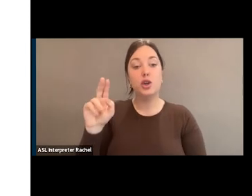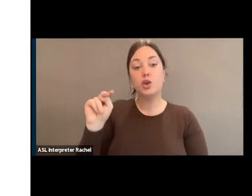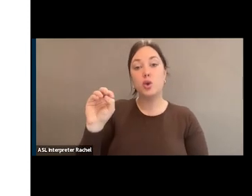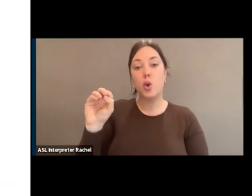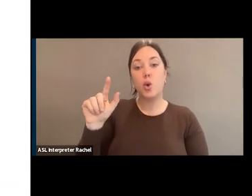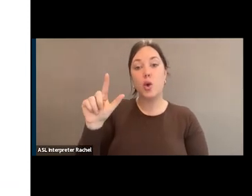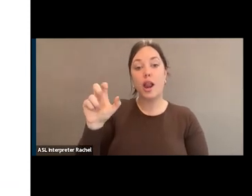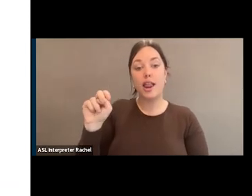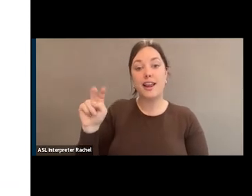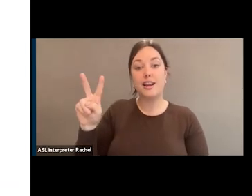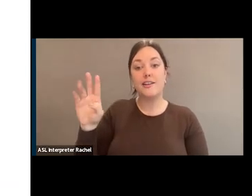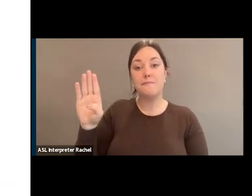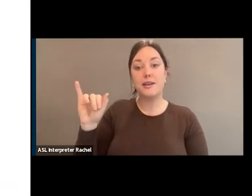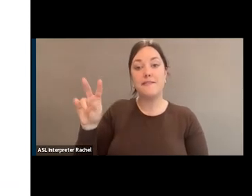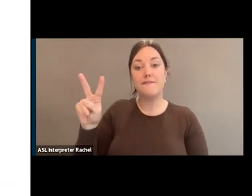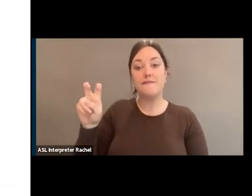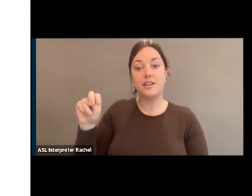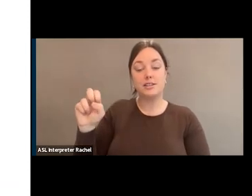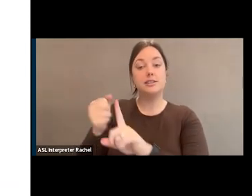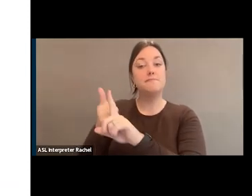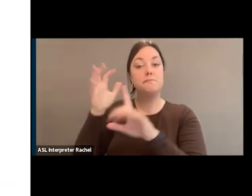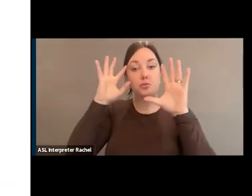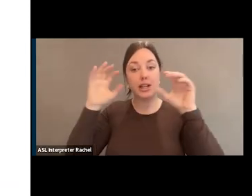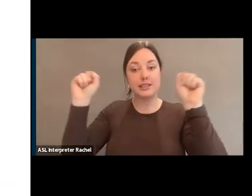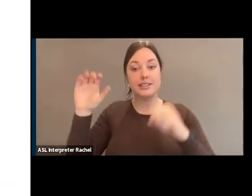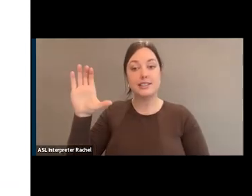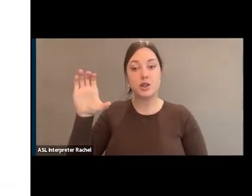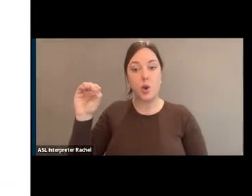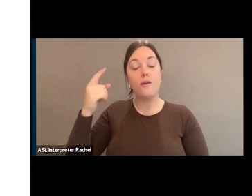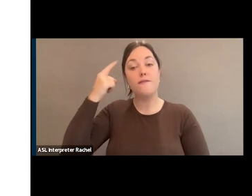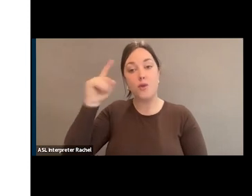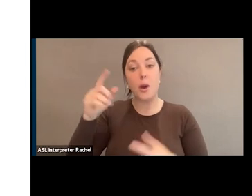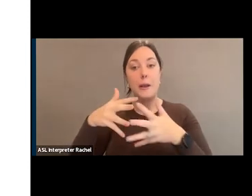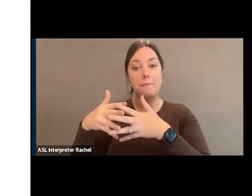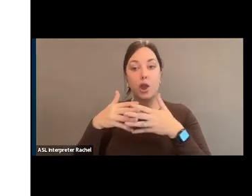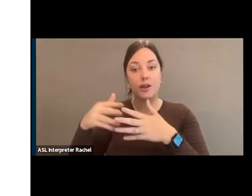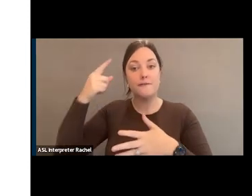who is the President and CEO of Americans for the Arts. Nolan.